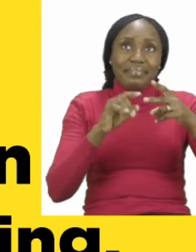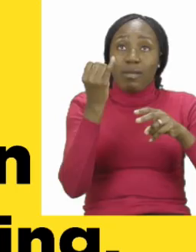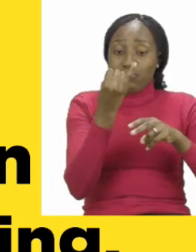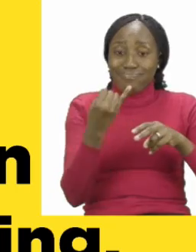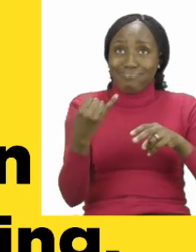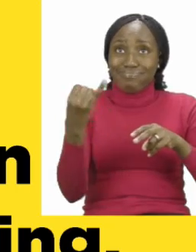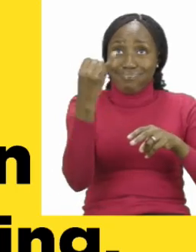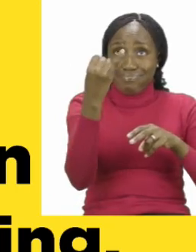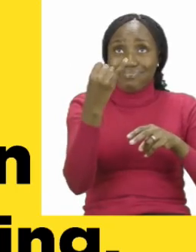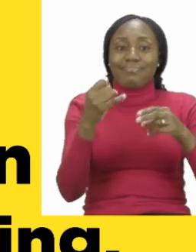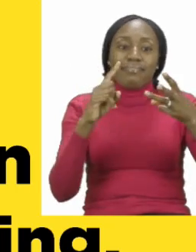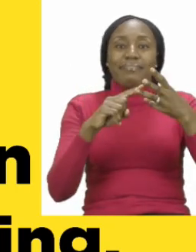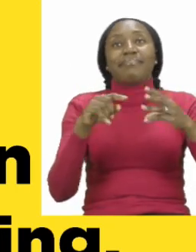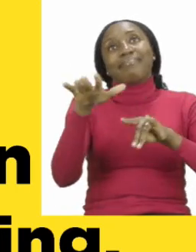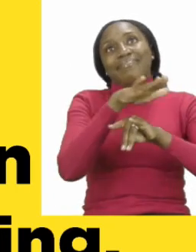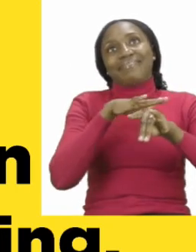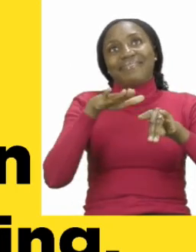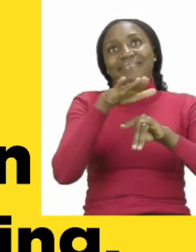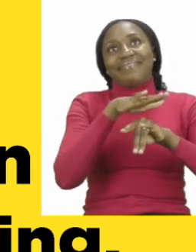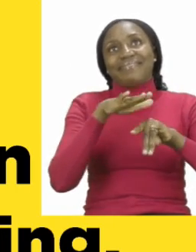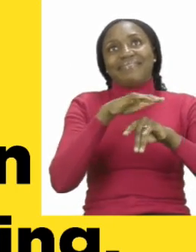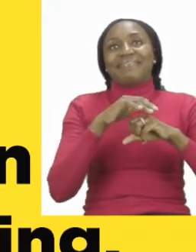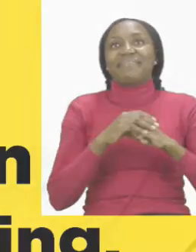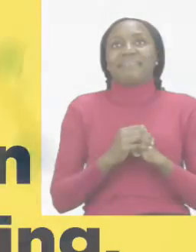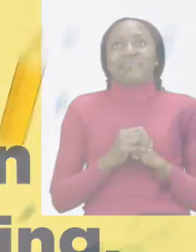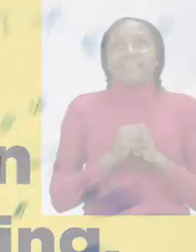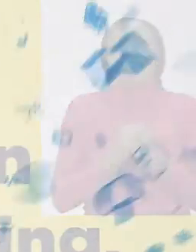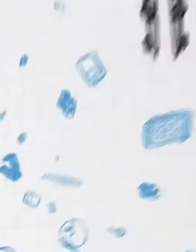drawing and animals.